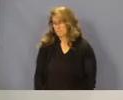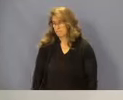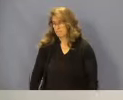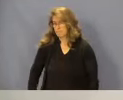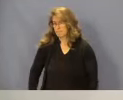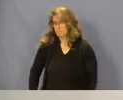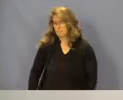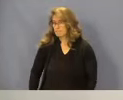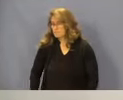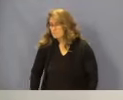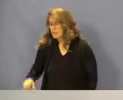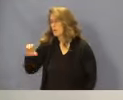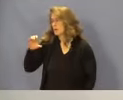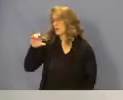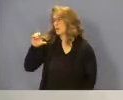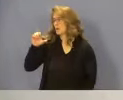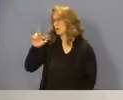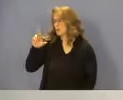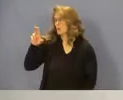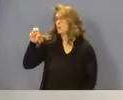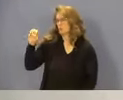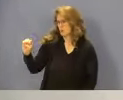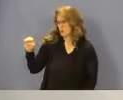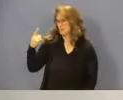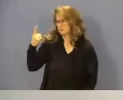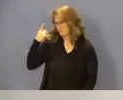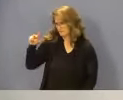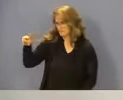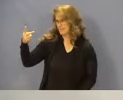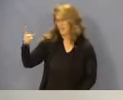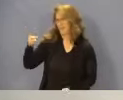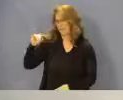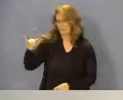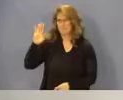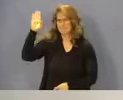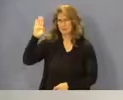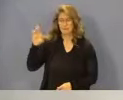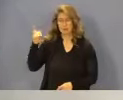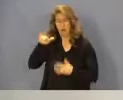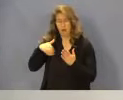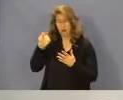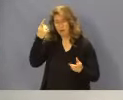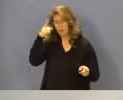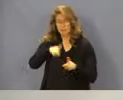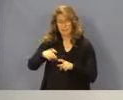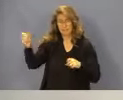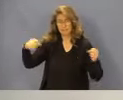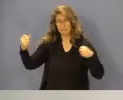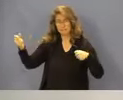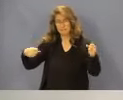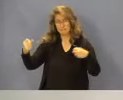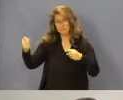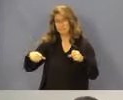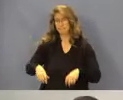Second. David Cruz. David Cruz has seconded that motion. All in favor say aye. Aye. Aye.